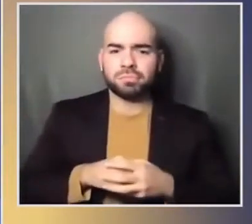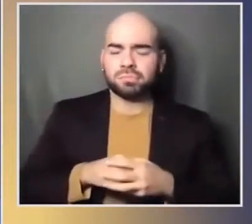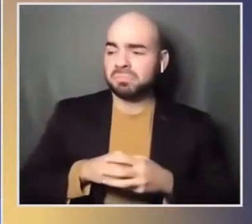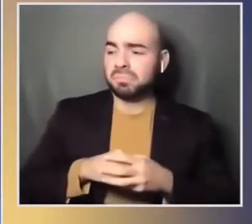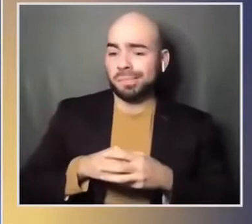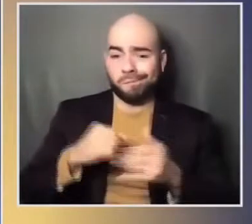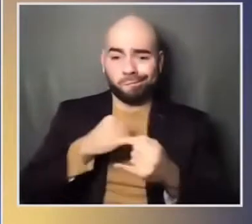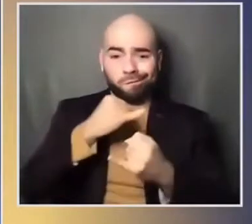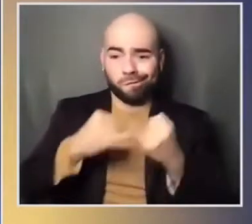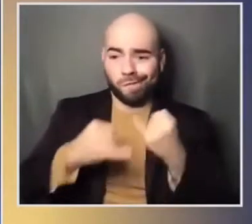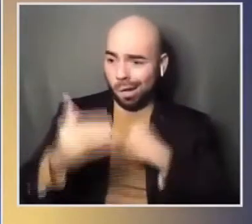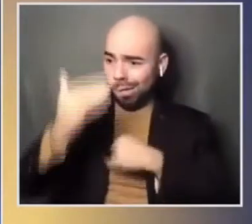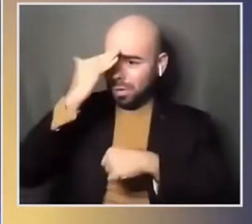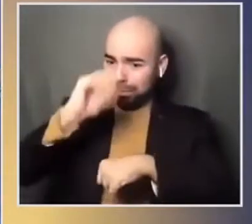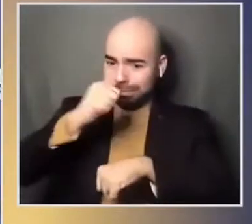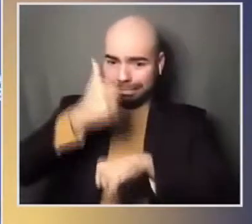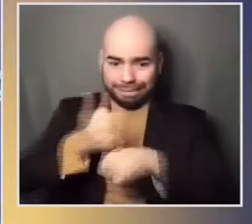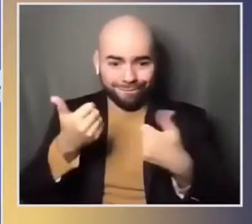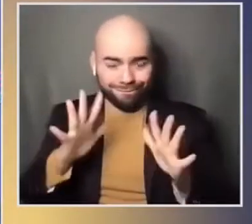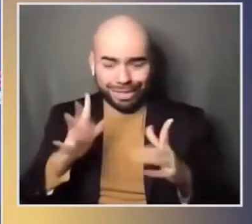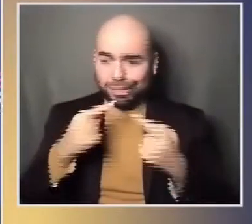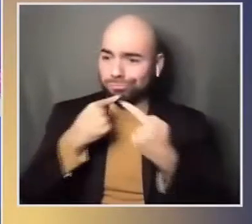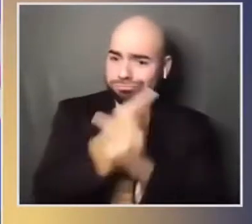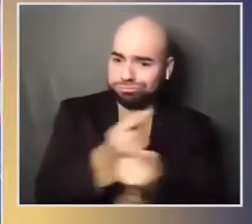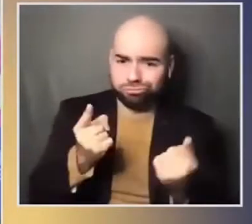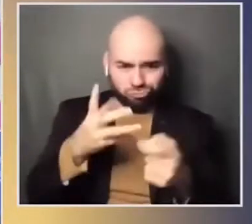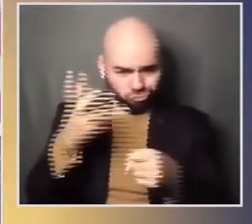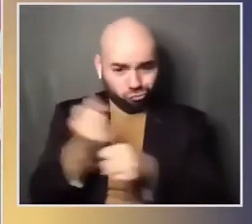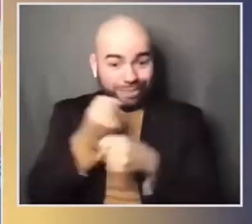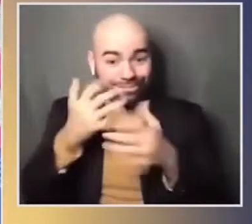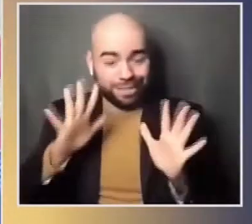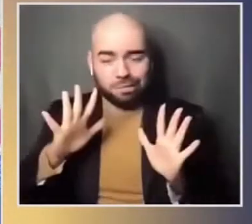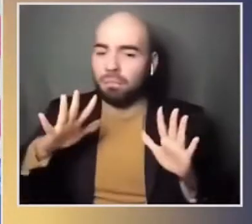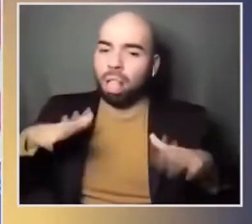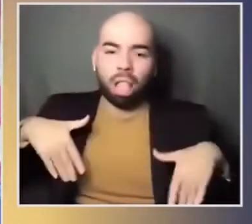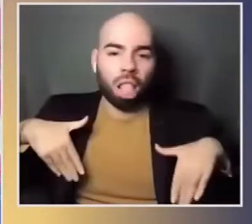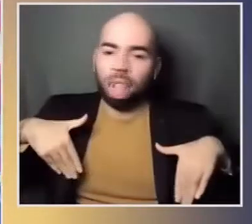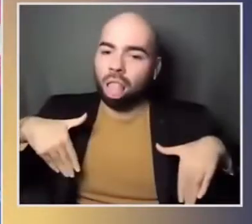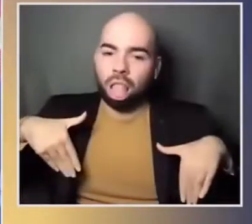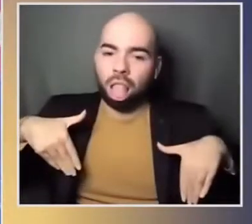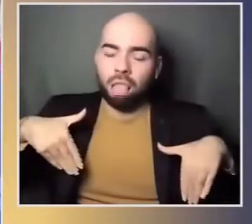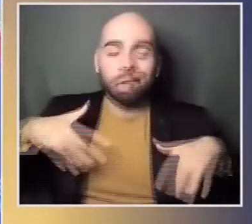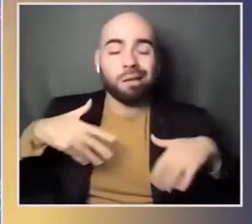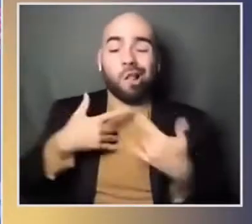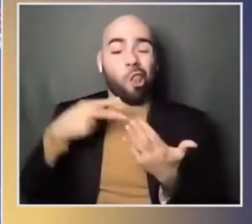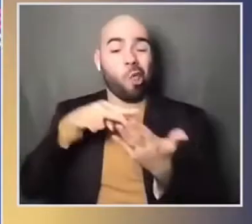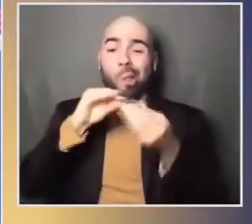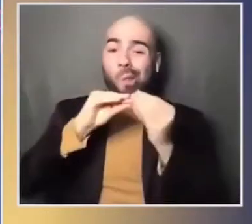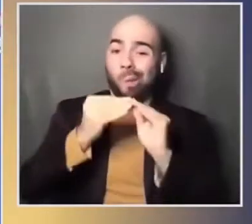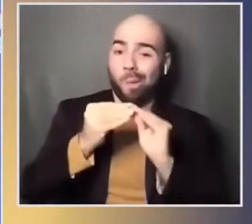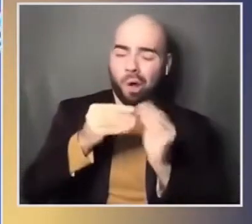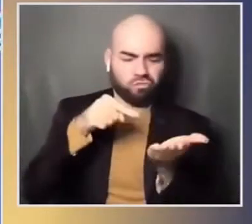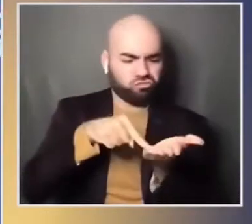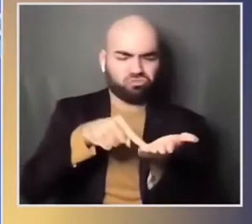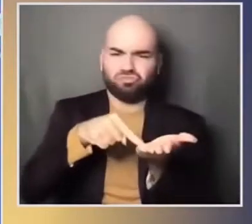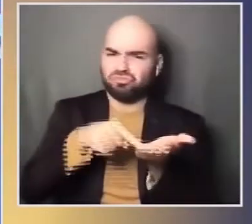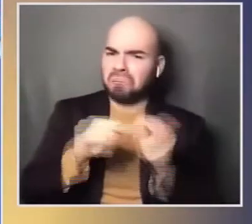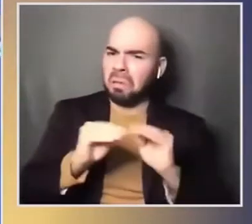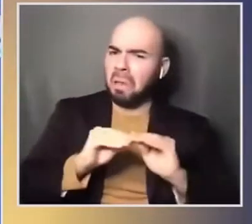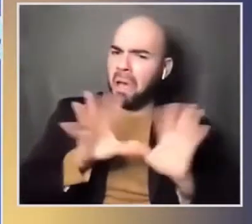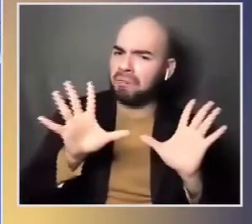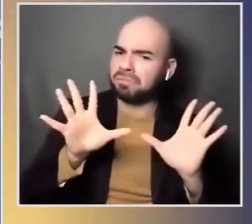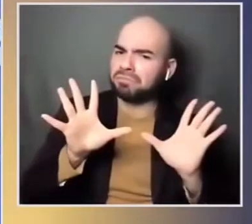beijing the very embodiment of the long anticipated and hoped for decline in u.s power